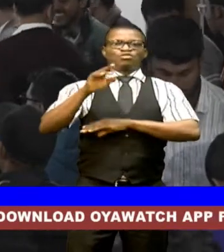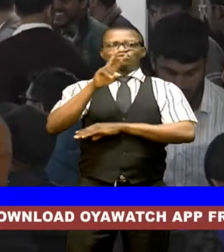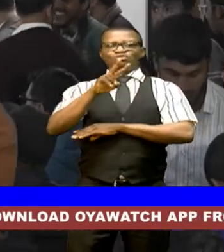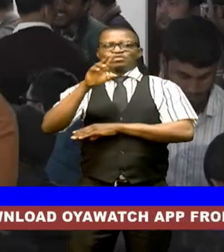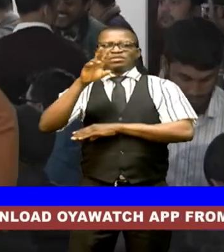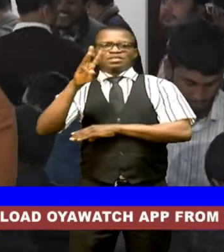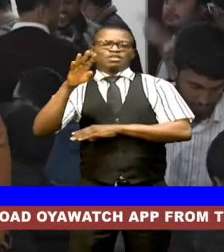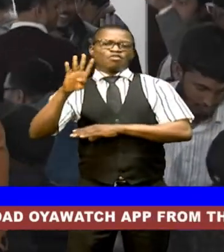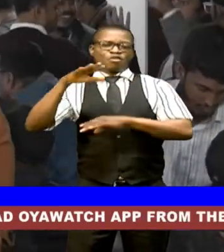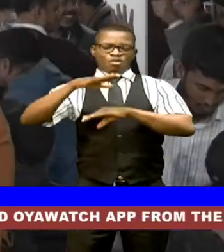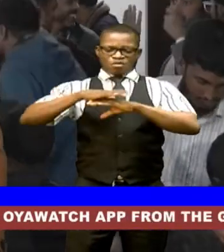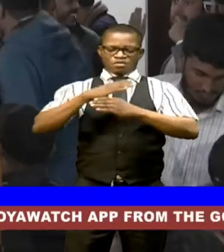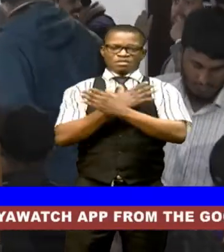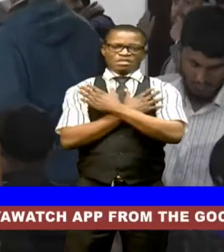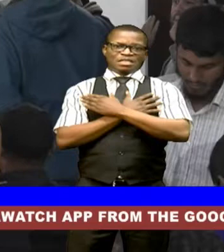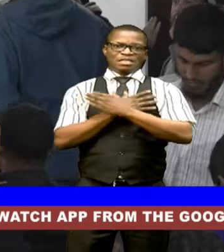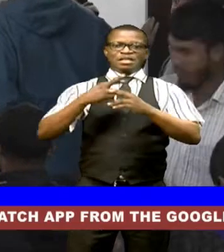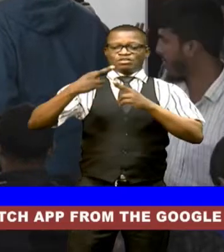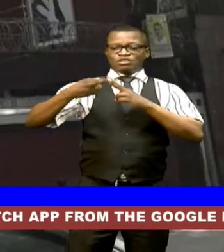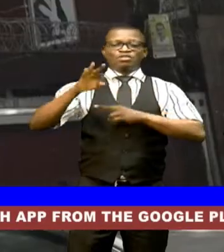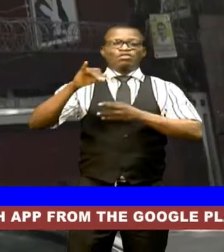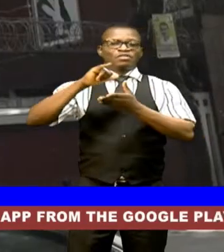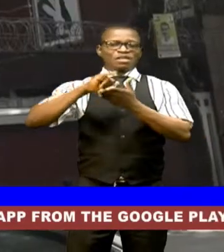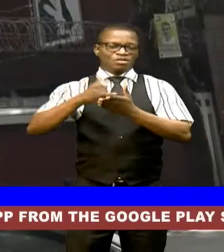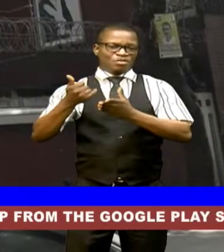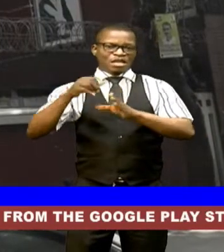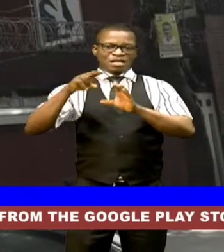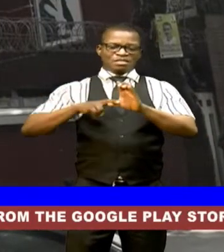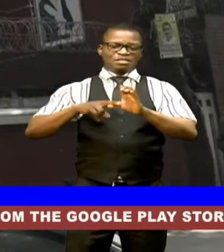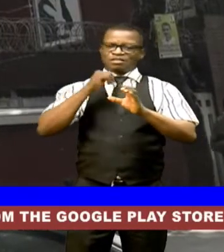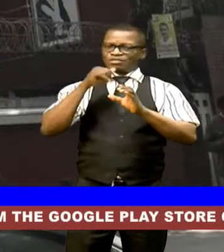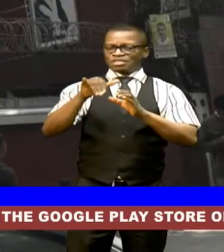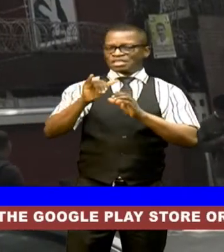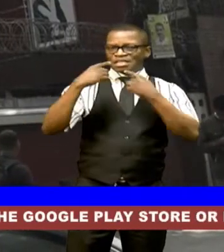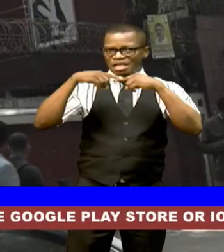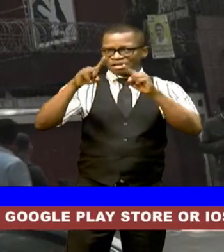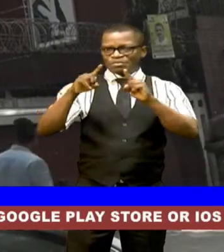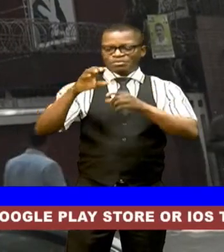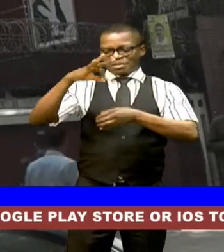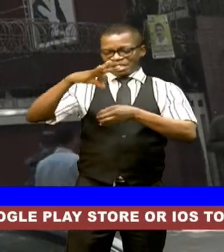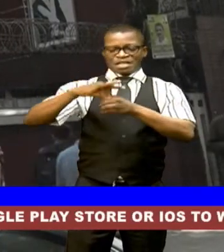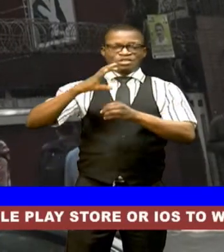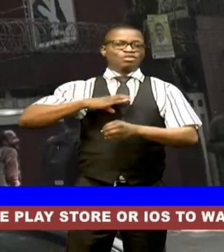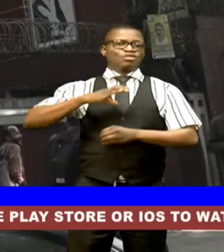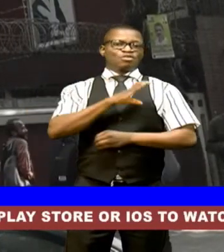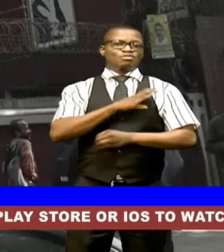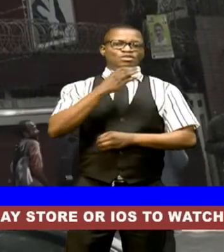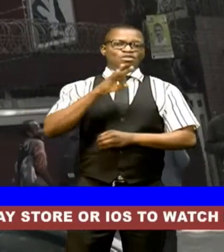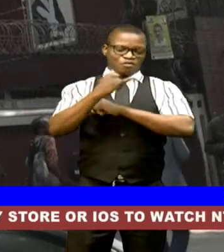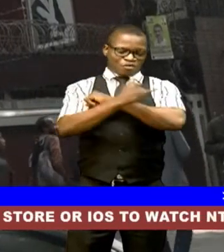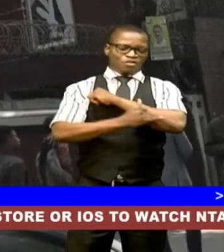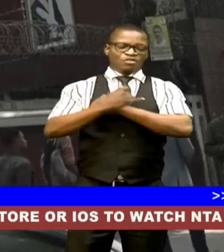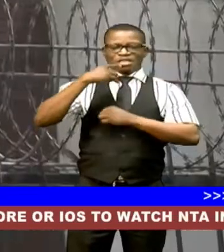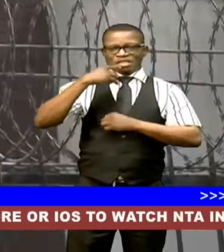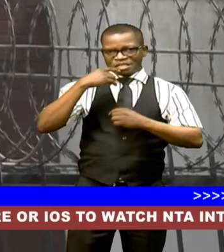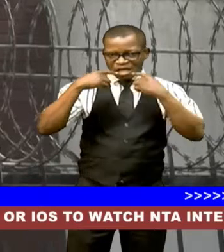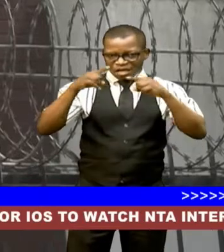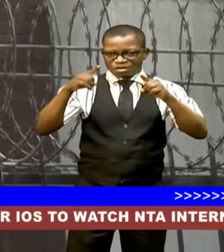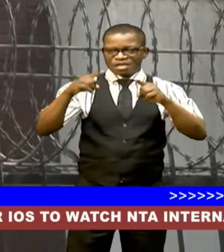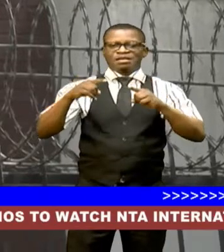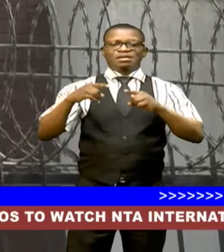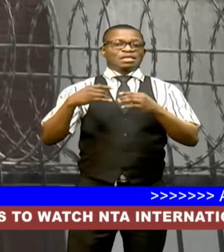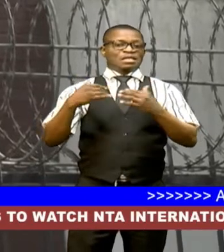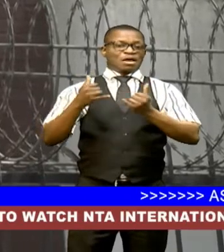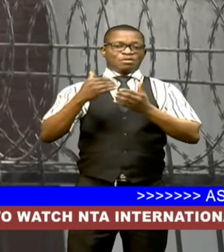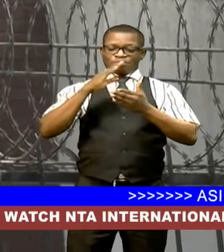sunday the outcome of the rest of the seats is still unannounced the election commission of the country said however being